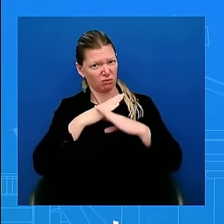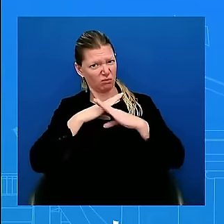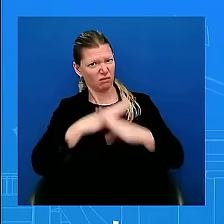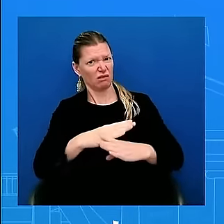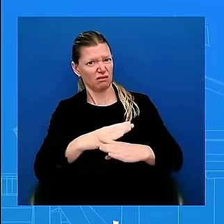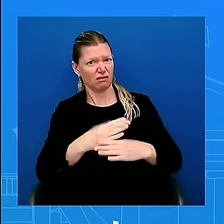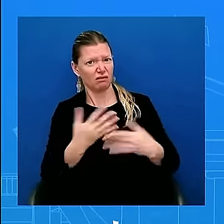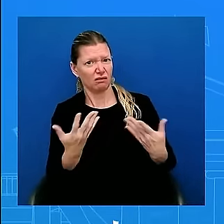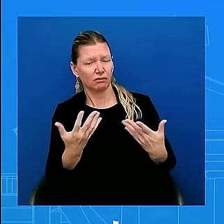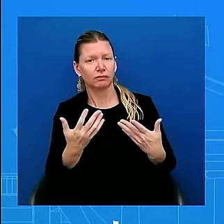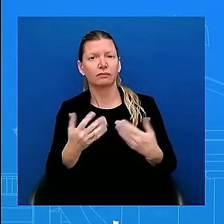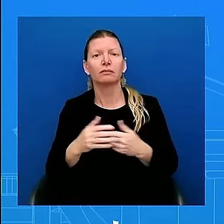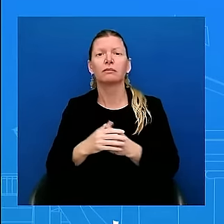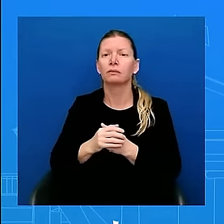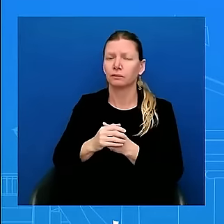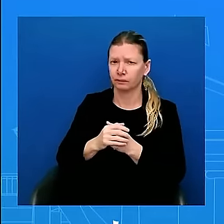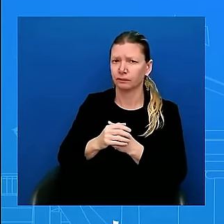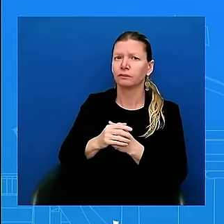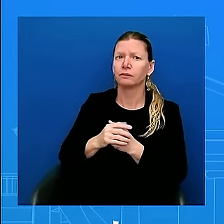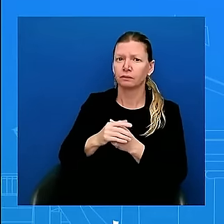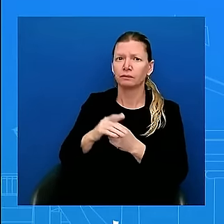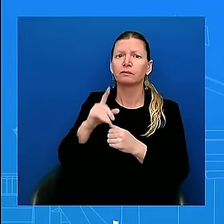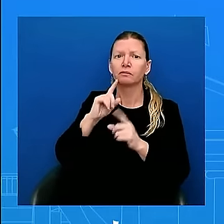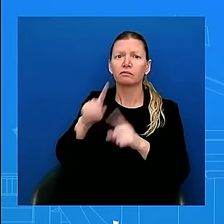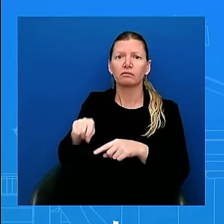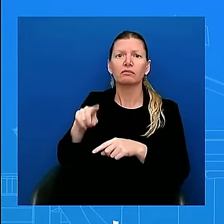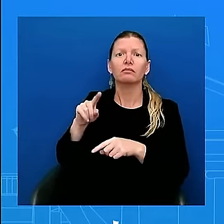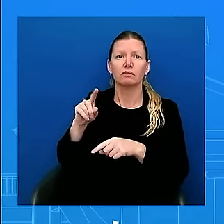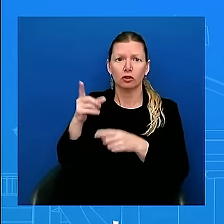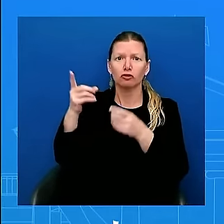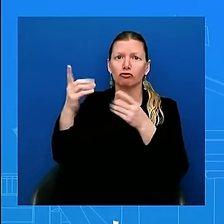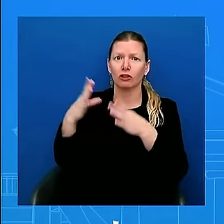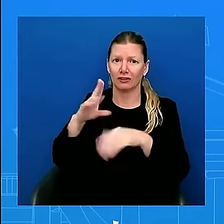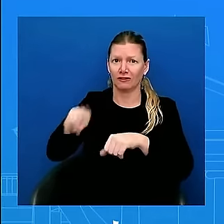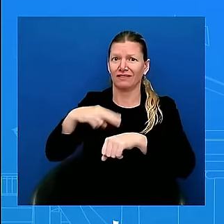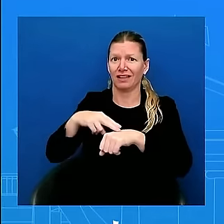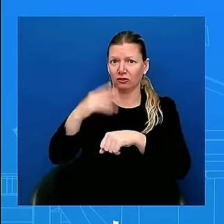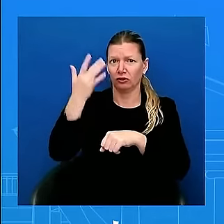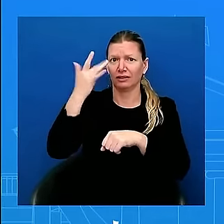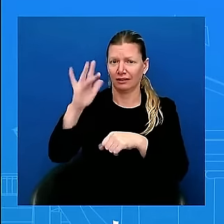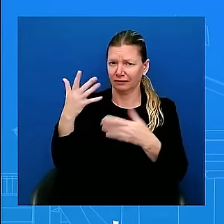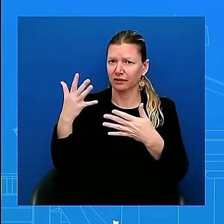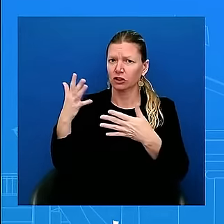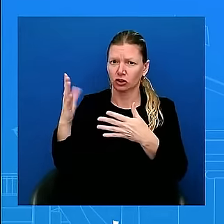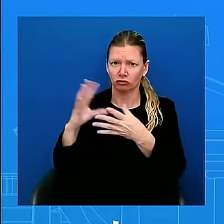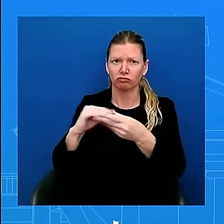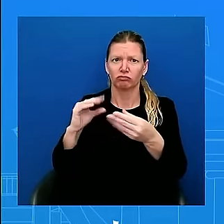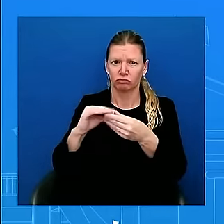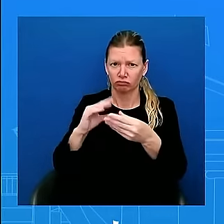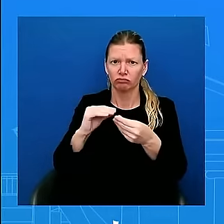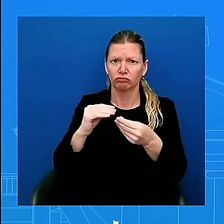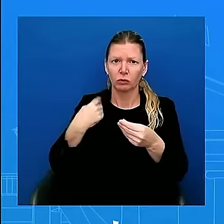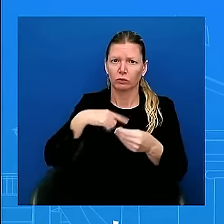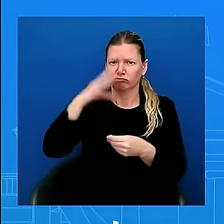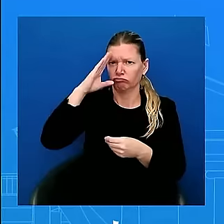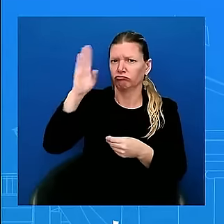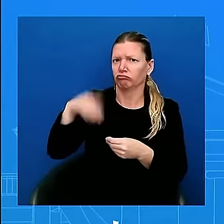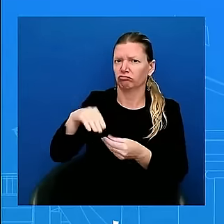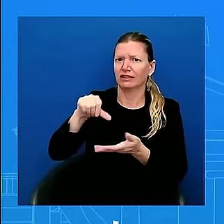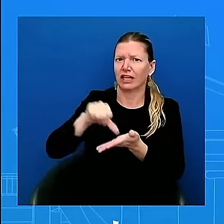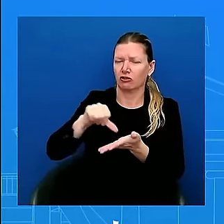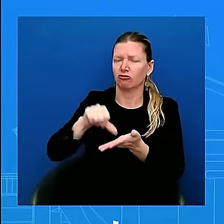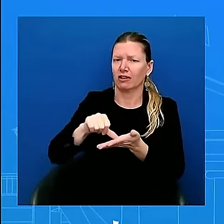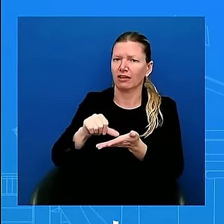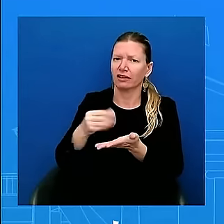Iran has been funding and encouraging some of the protest activity here in the United States, some of it.